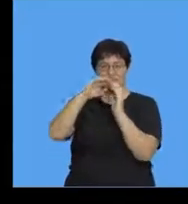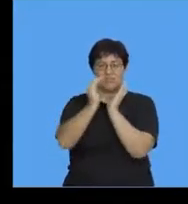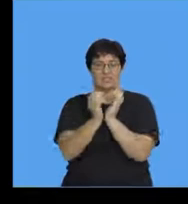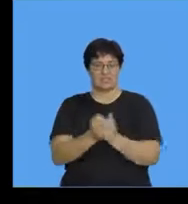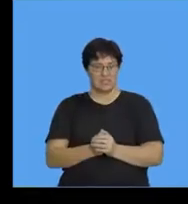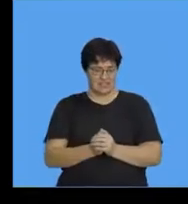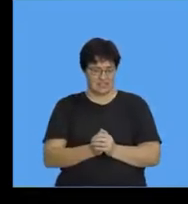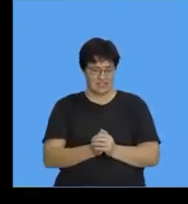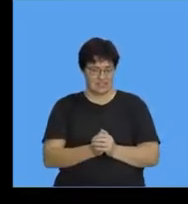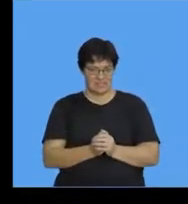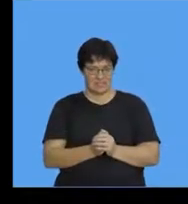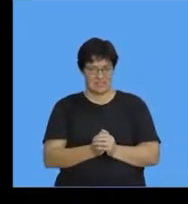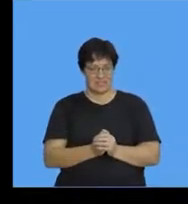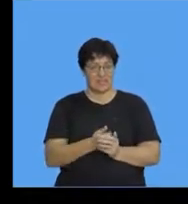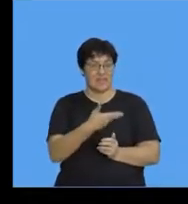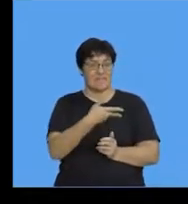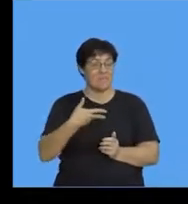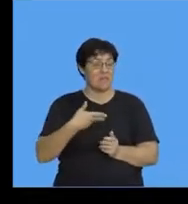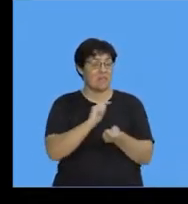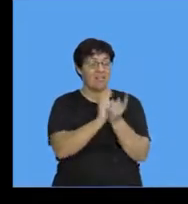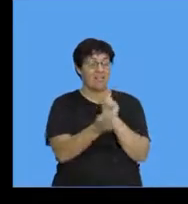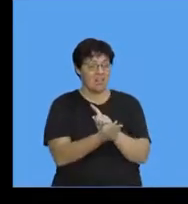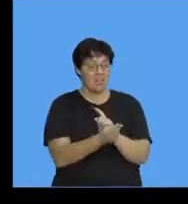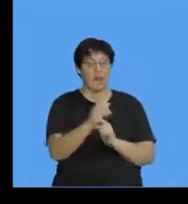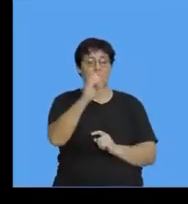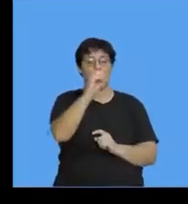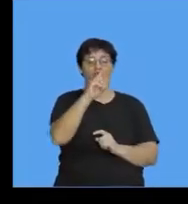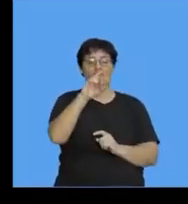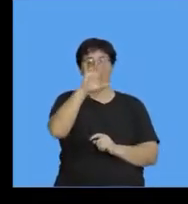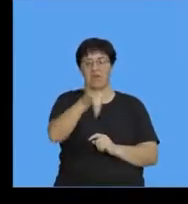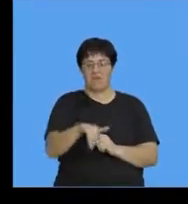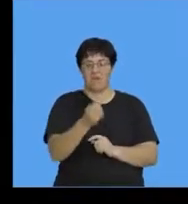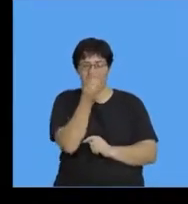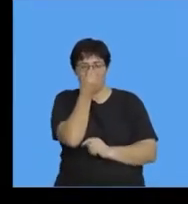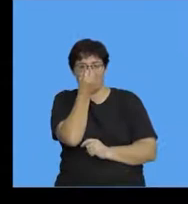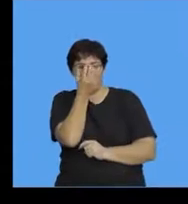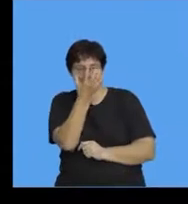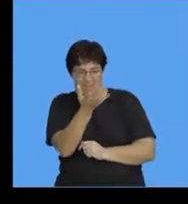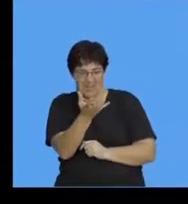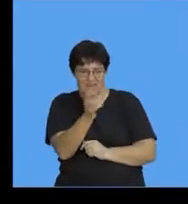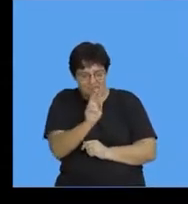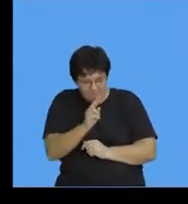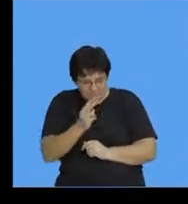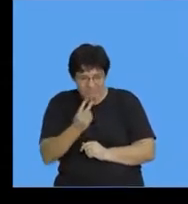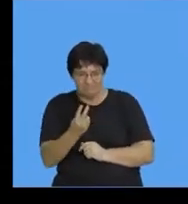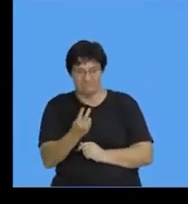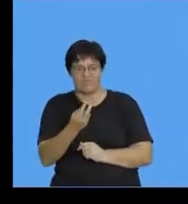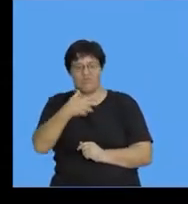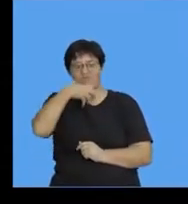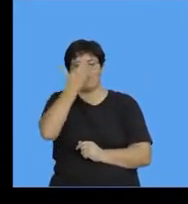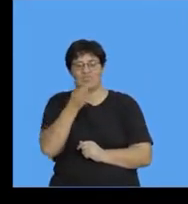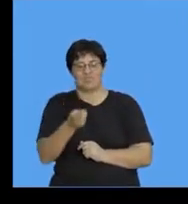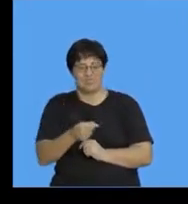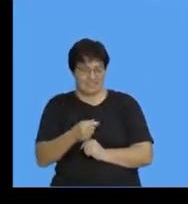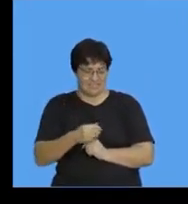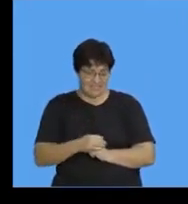what does the female become the ovary of the flower becomes the fruit